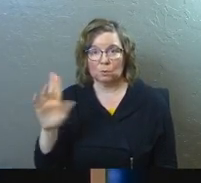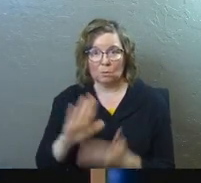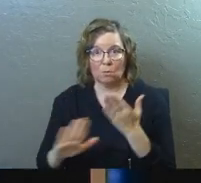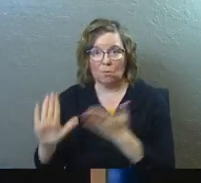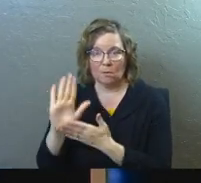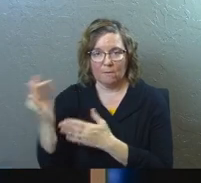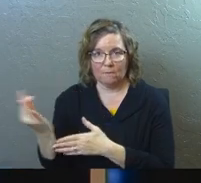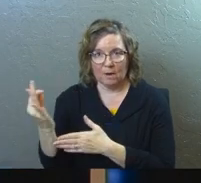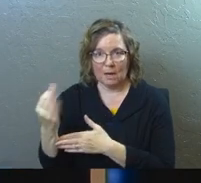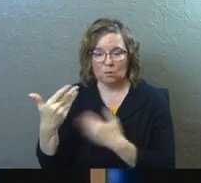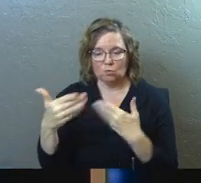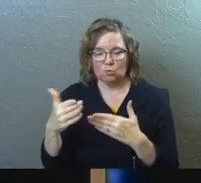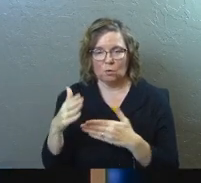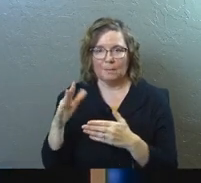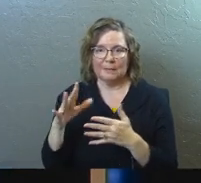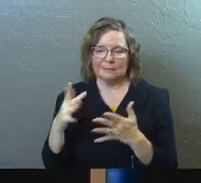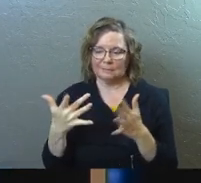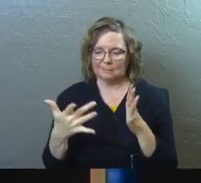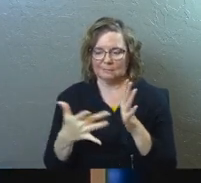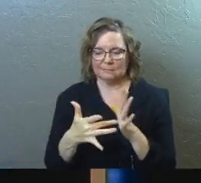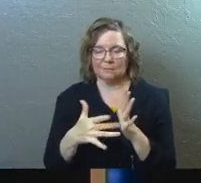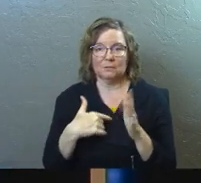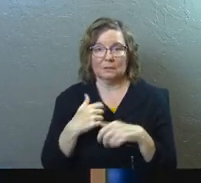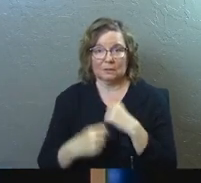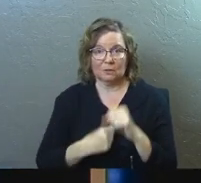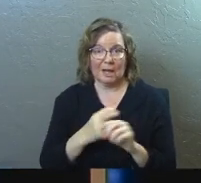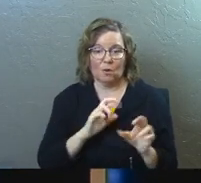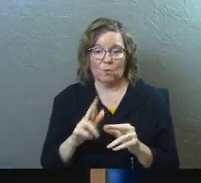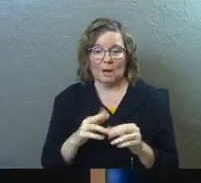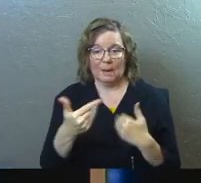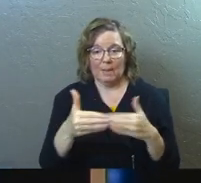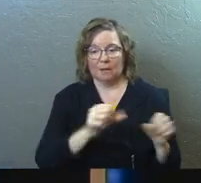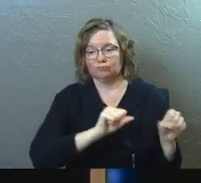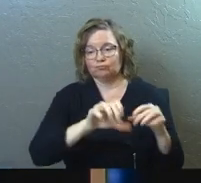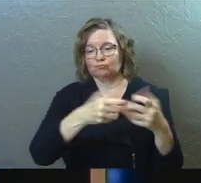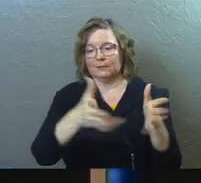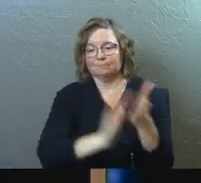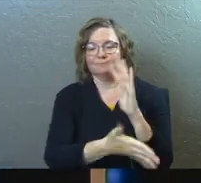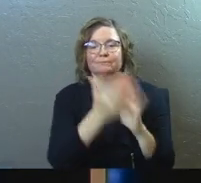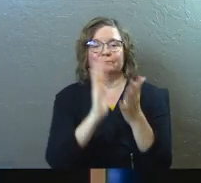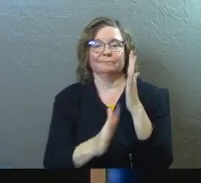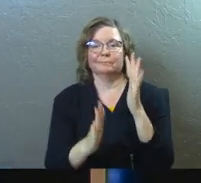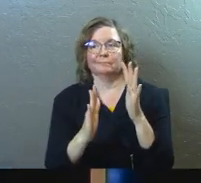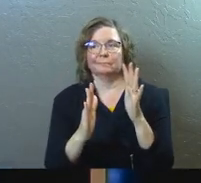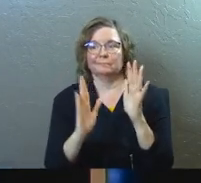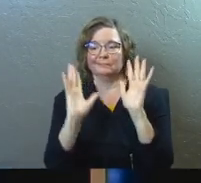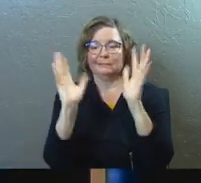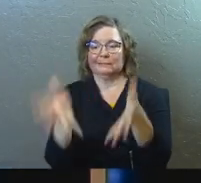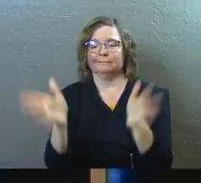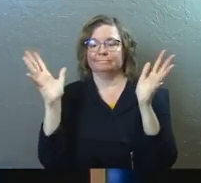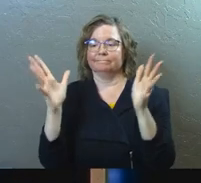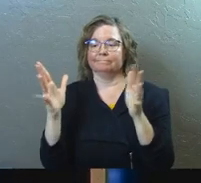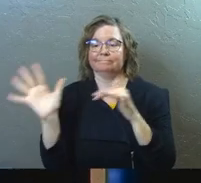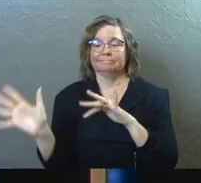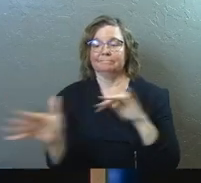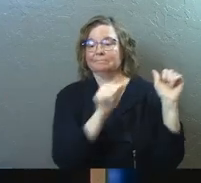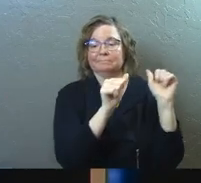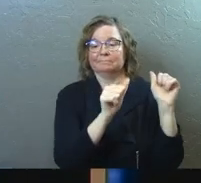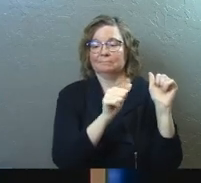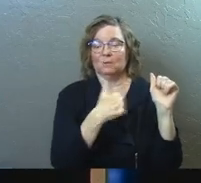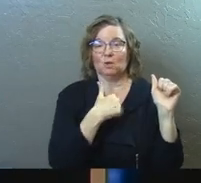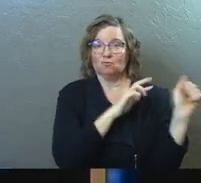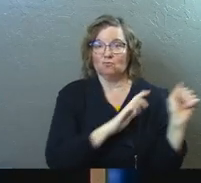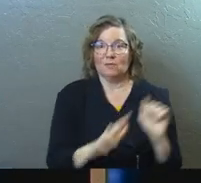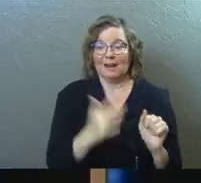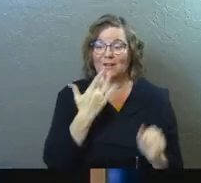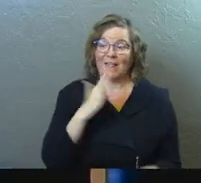her room and it's sophomore year. And I was ready to just move the boxes up and just load them into her, you know, living room there and just walk